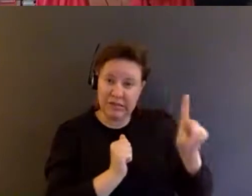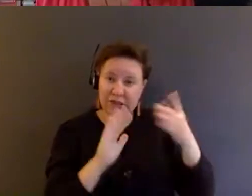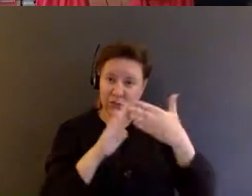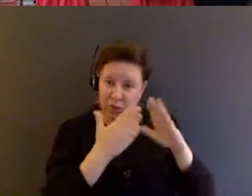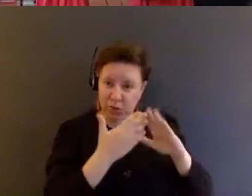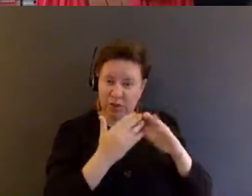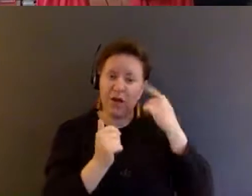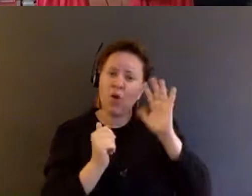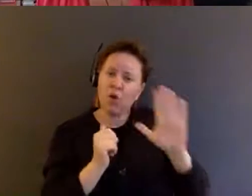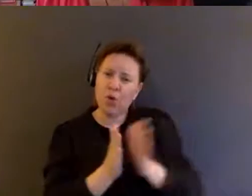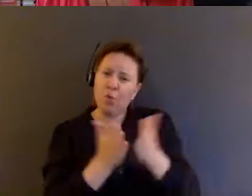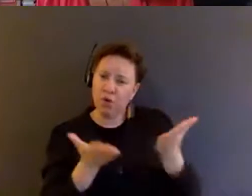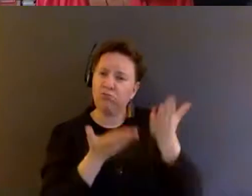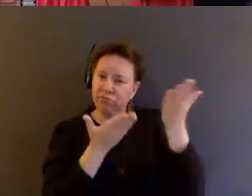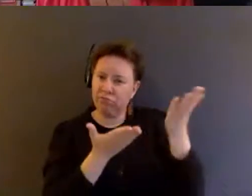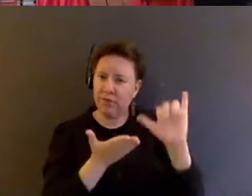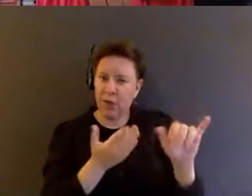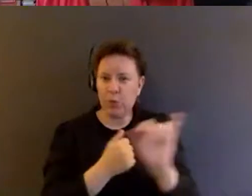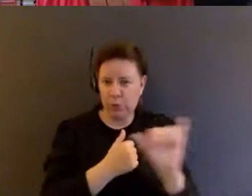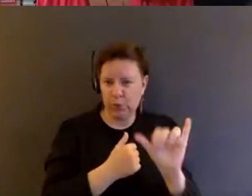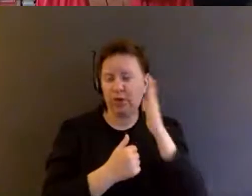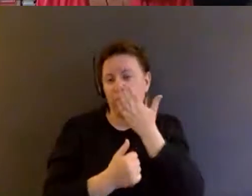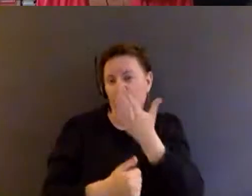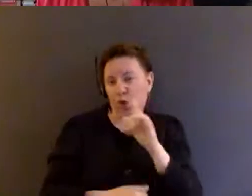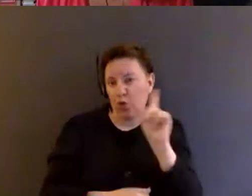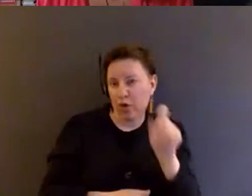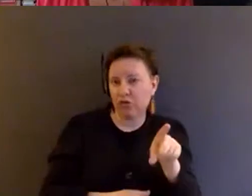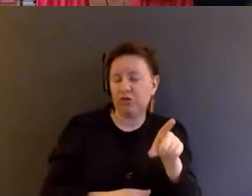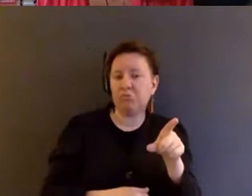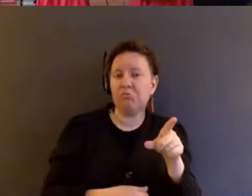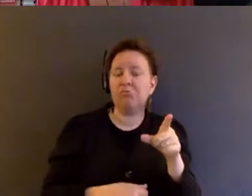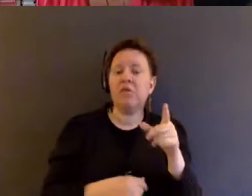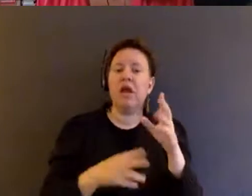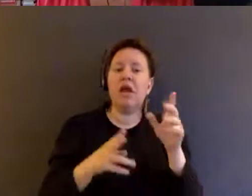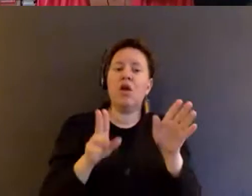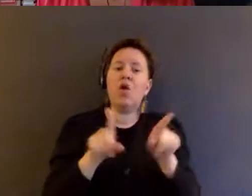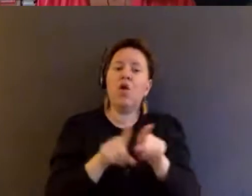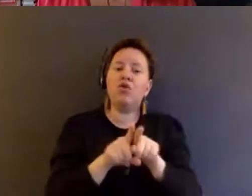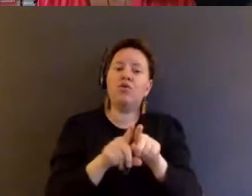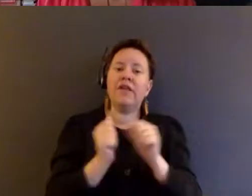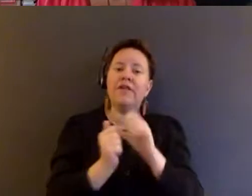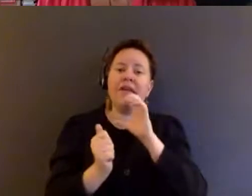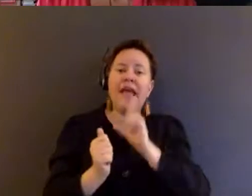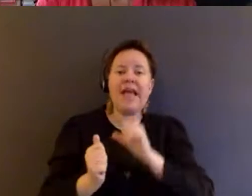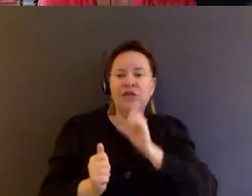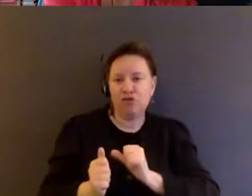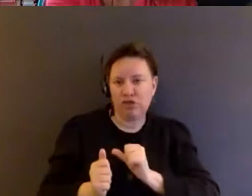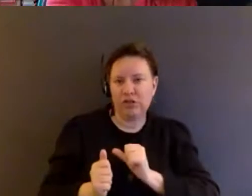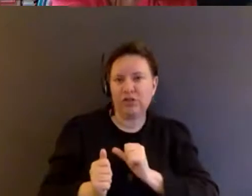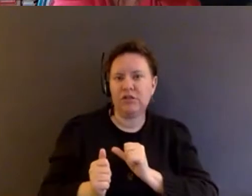raises this as well. So I thought it was a good question to engage. And also in the aging community that actively promote